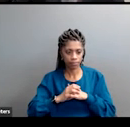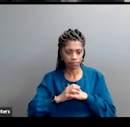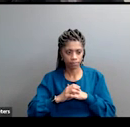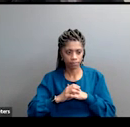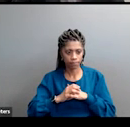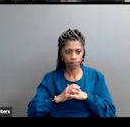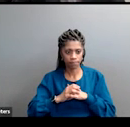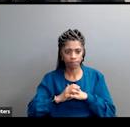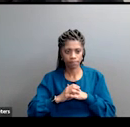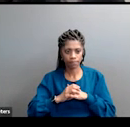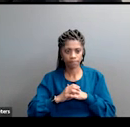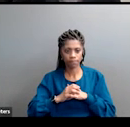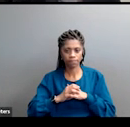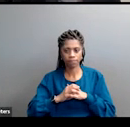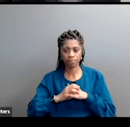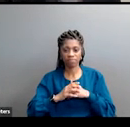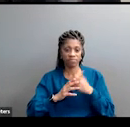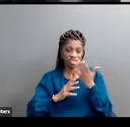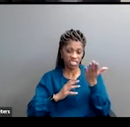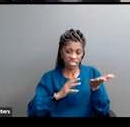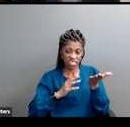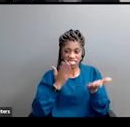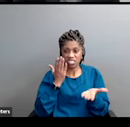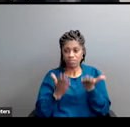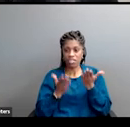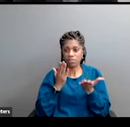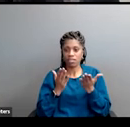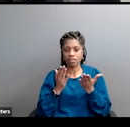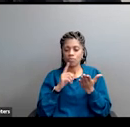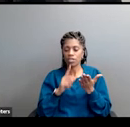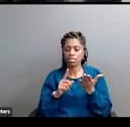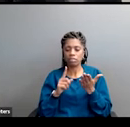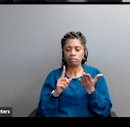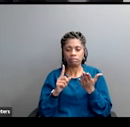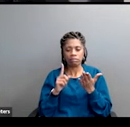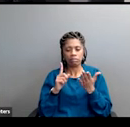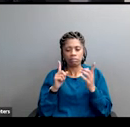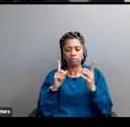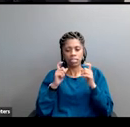probably a pretty complicated slide, but I want to work through it.